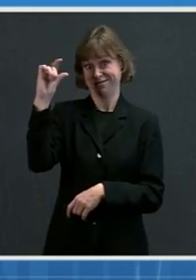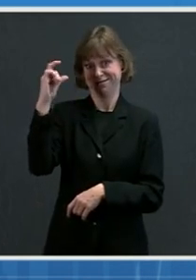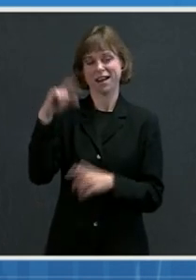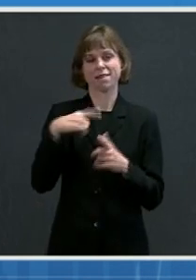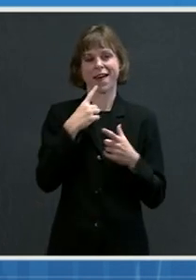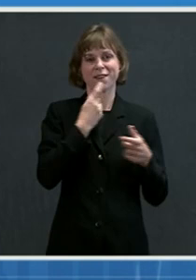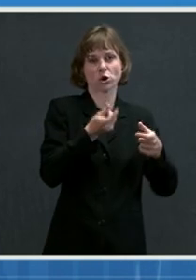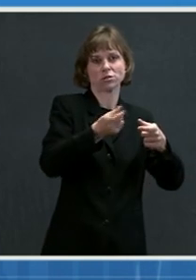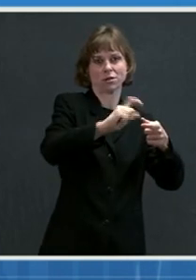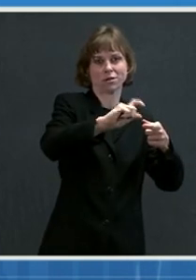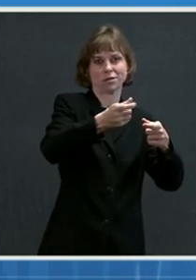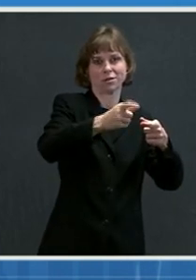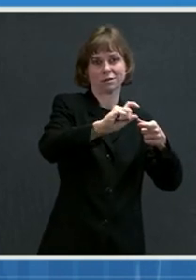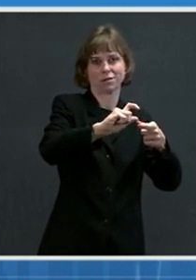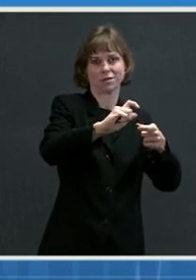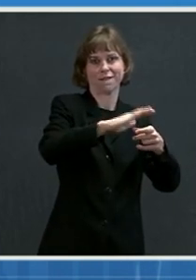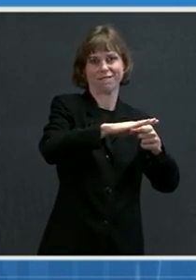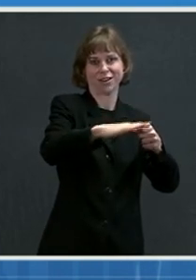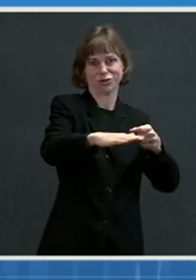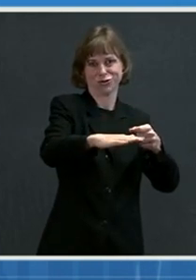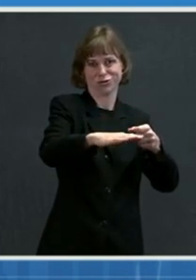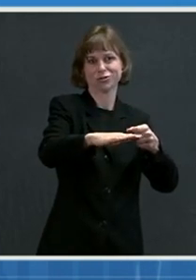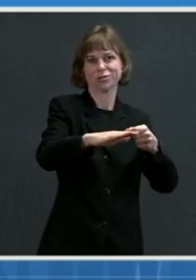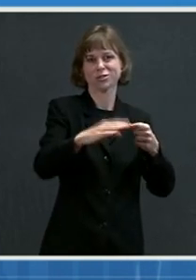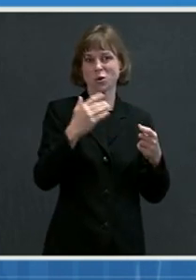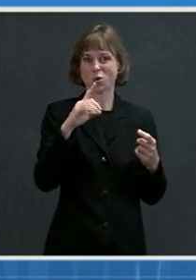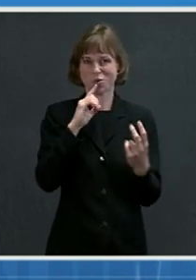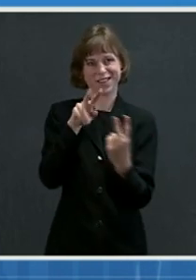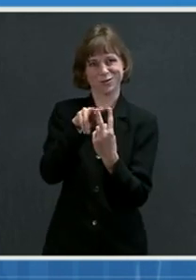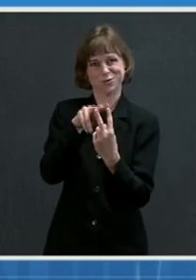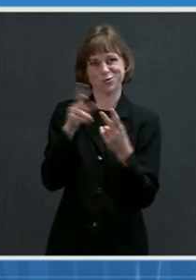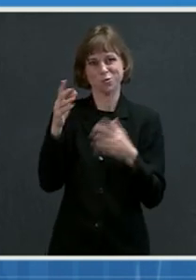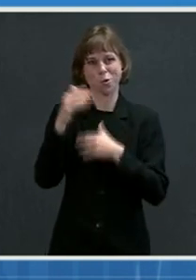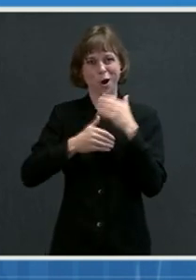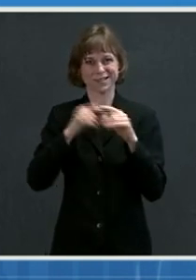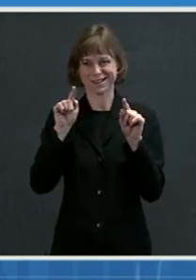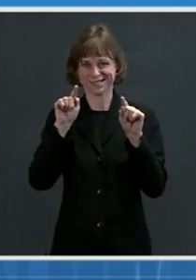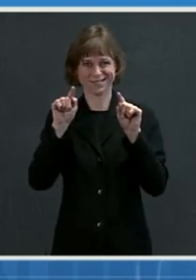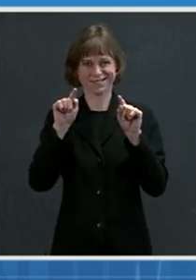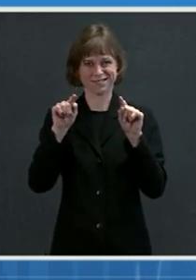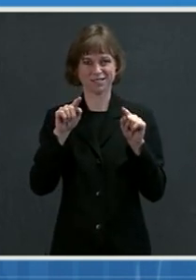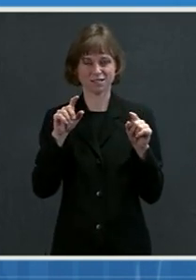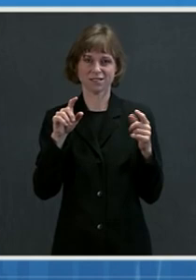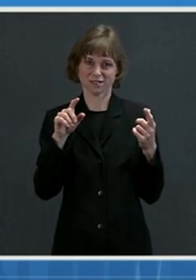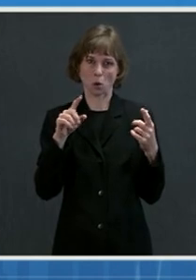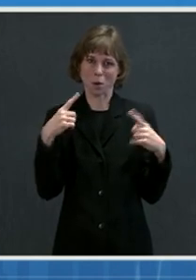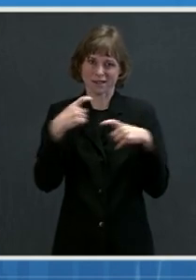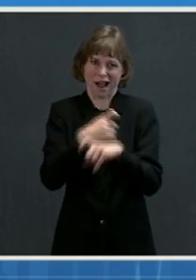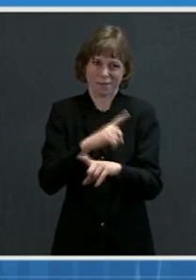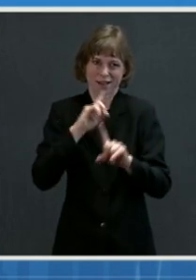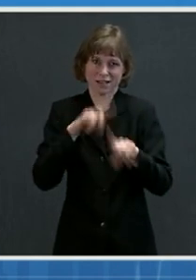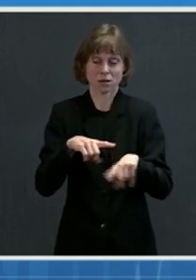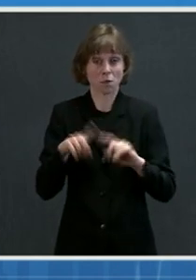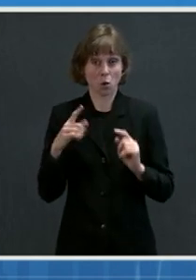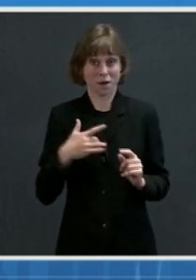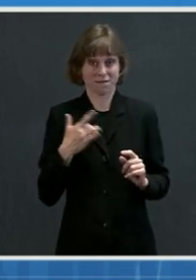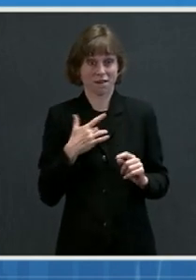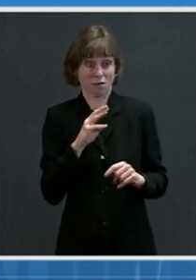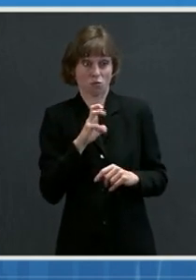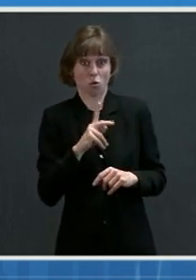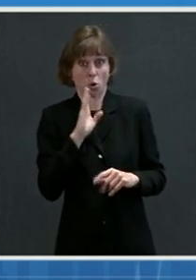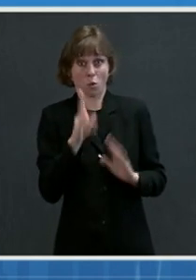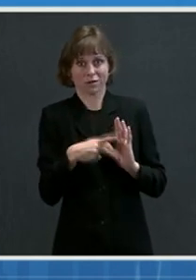complex answer. But over time, we believe that Merck will be able to double the capacity that we've